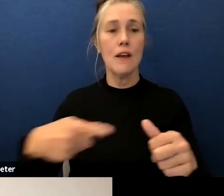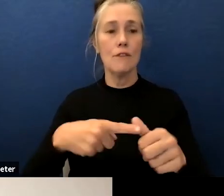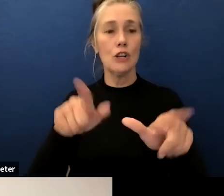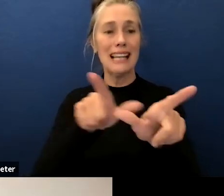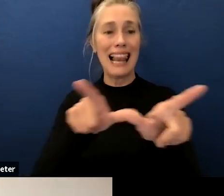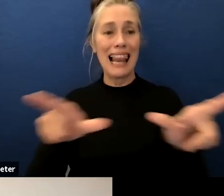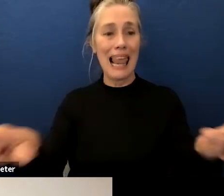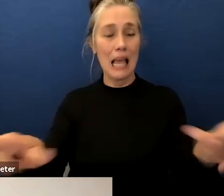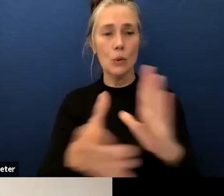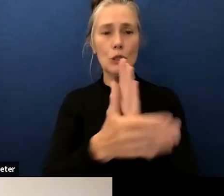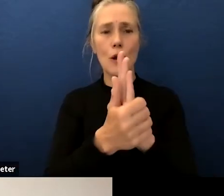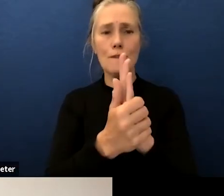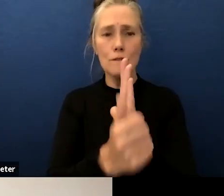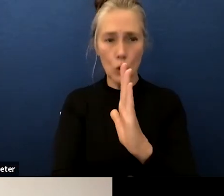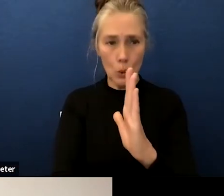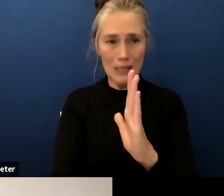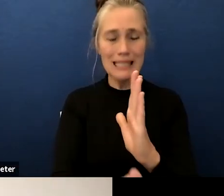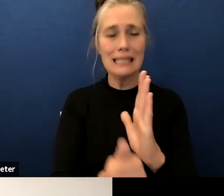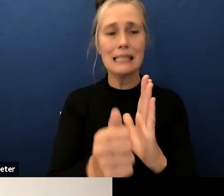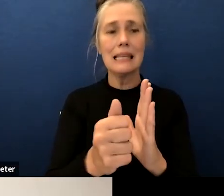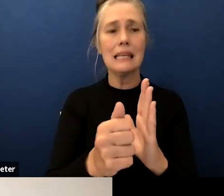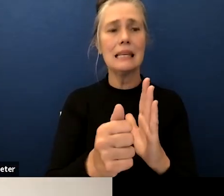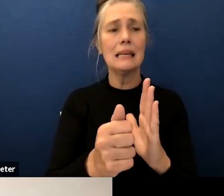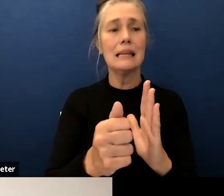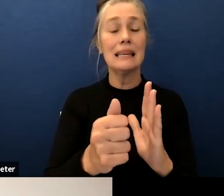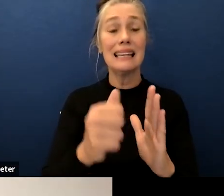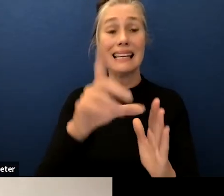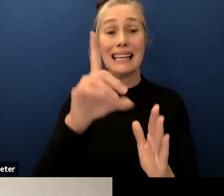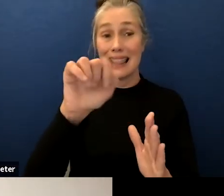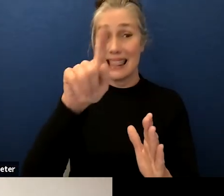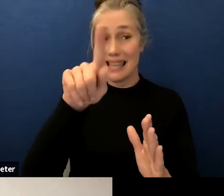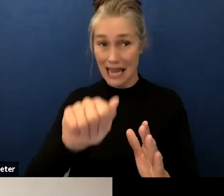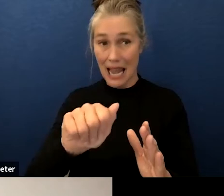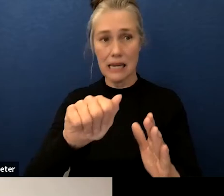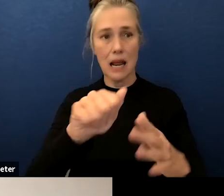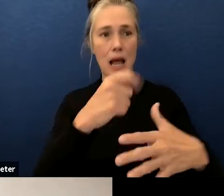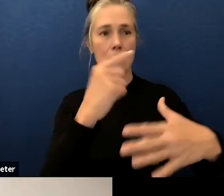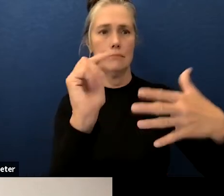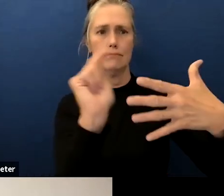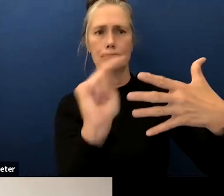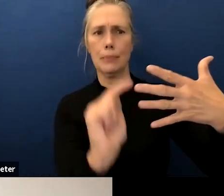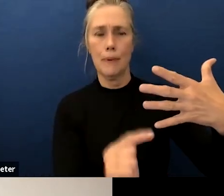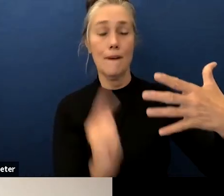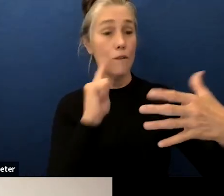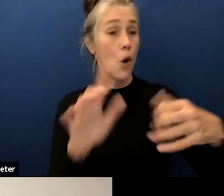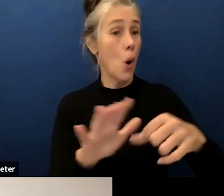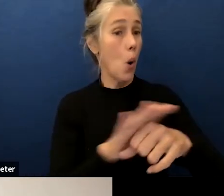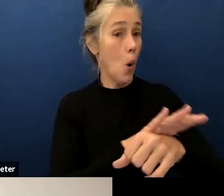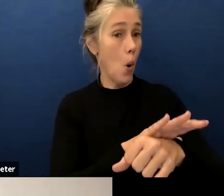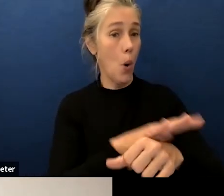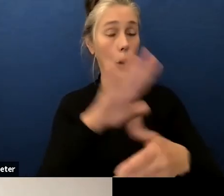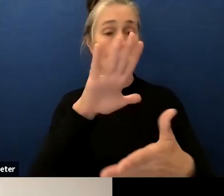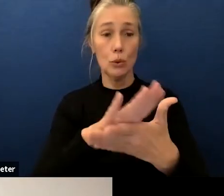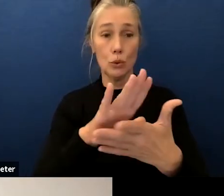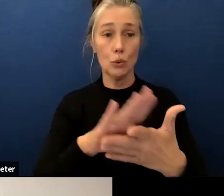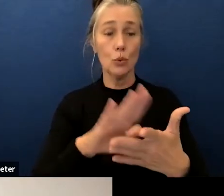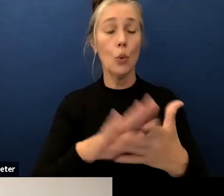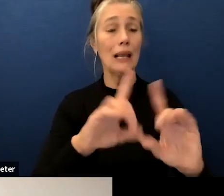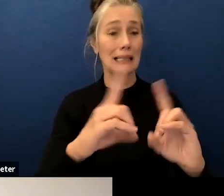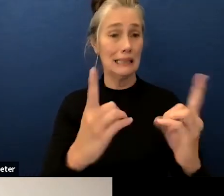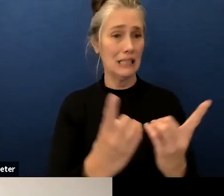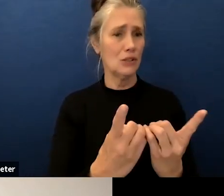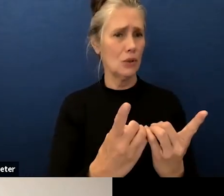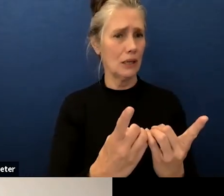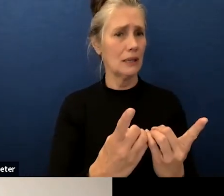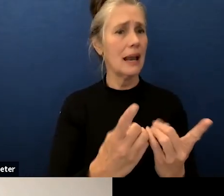data for our whole school district as a reminder of whom we serve this data shows us